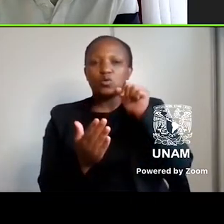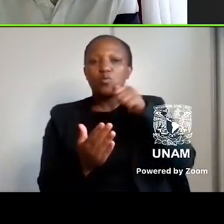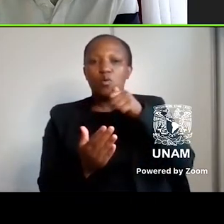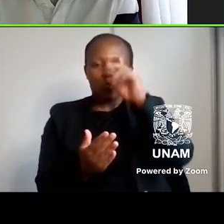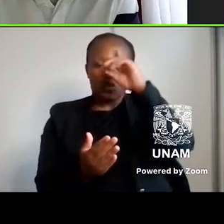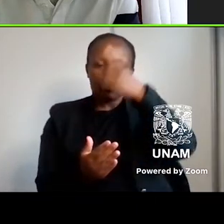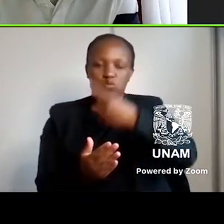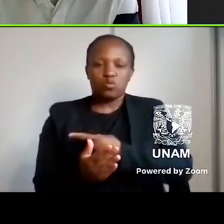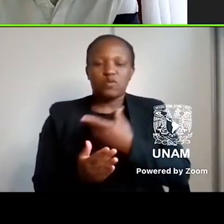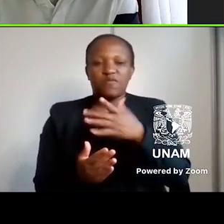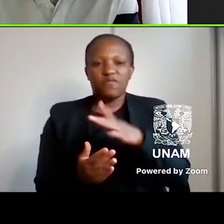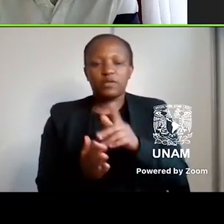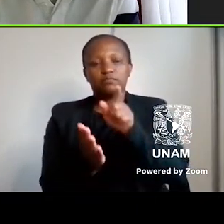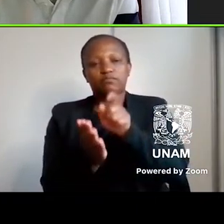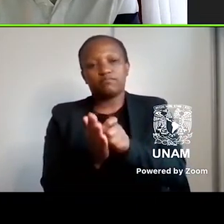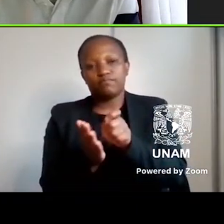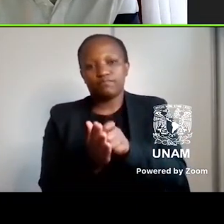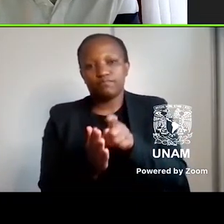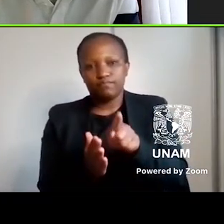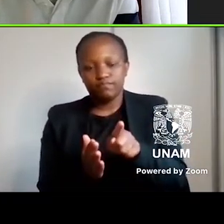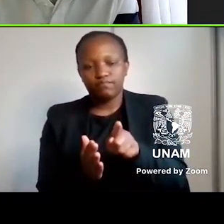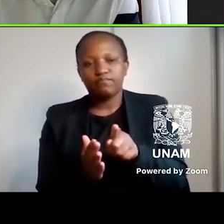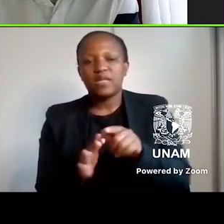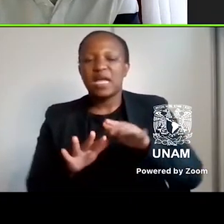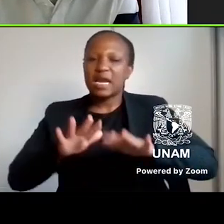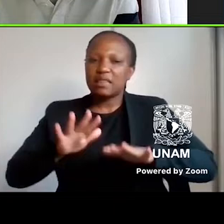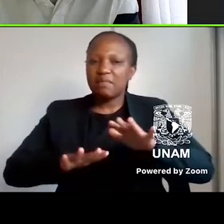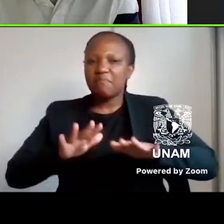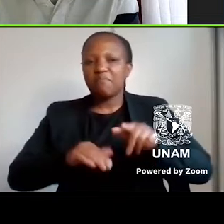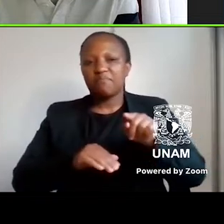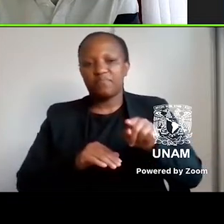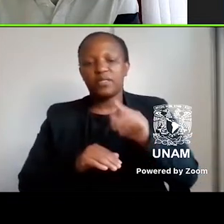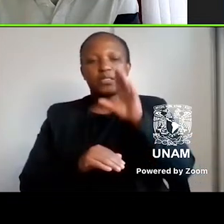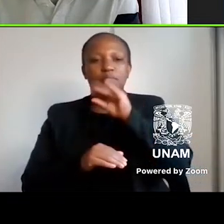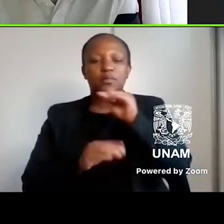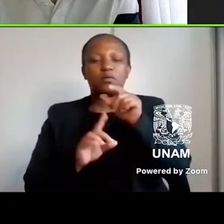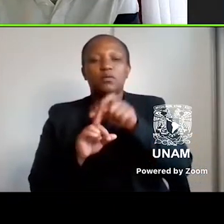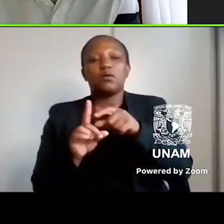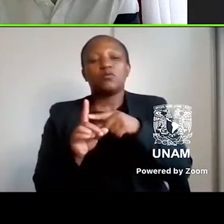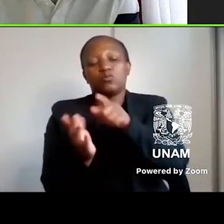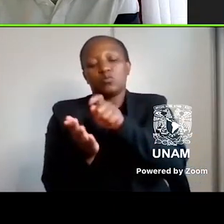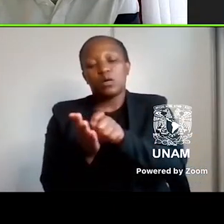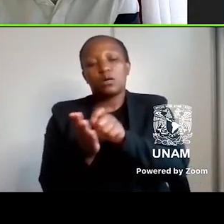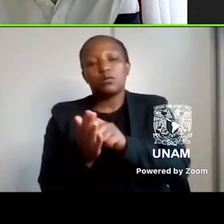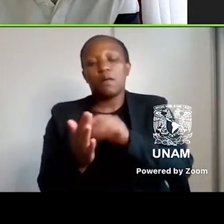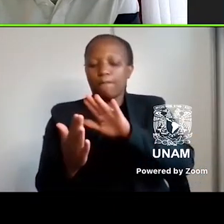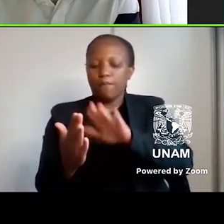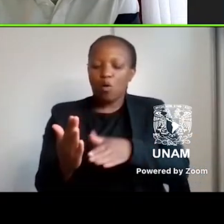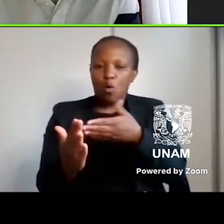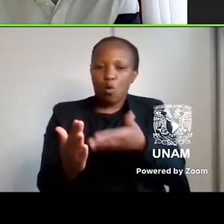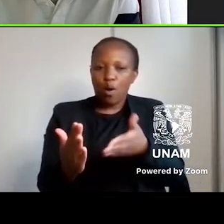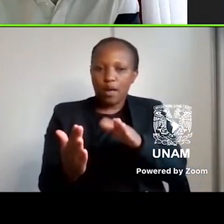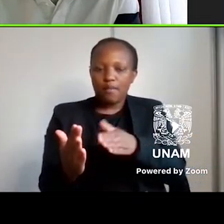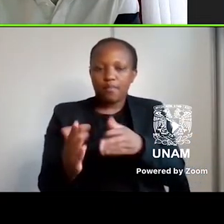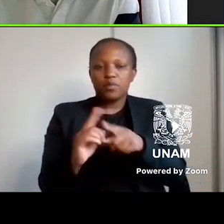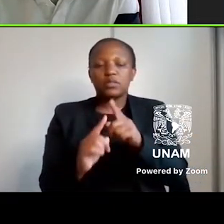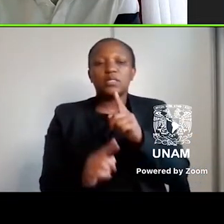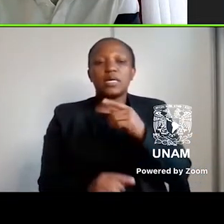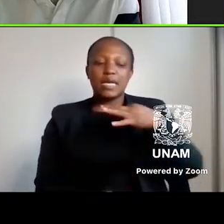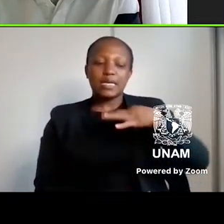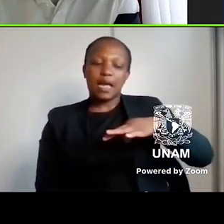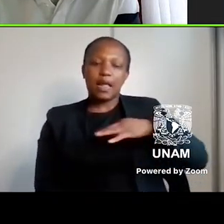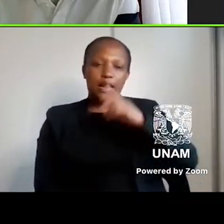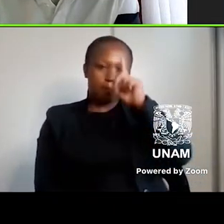anthology, In a Ribbon Not Rhythm, Mashile's narrator speaks of writing a poem. One about pretty black girls who don't